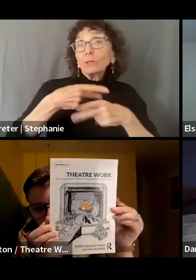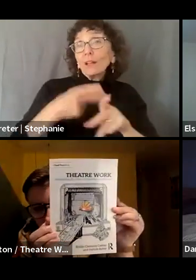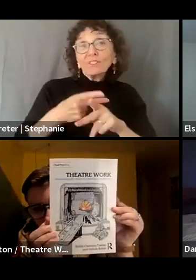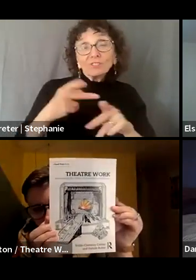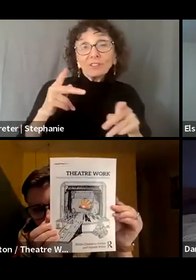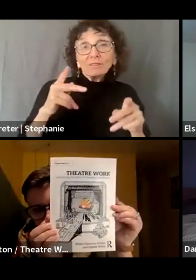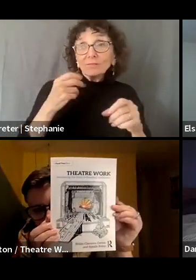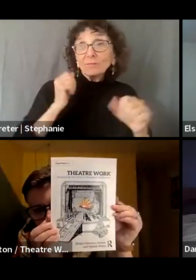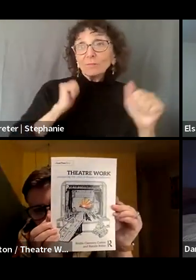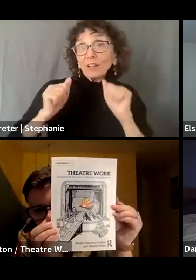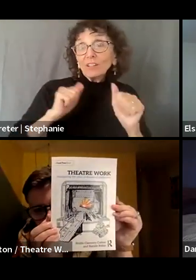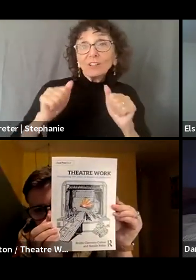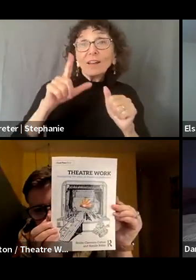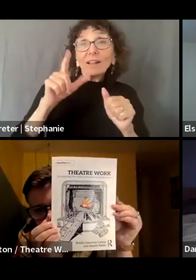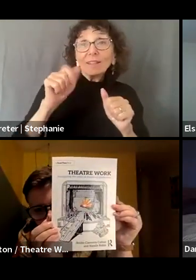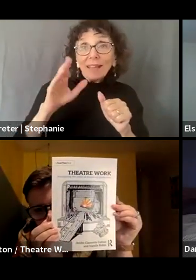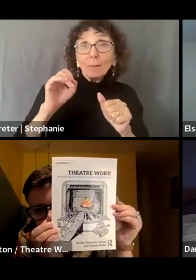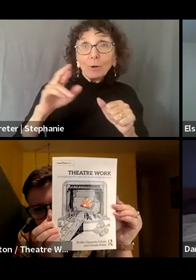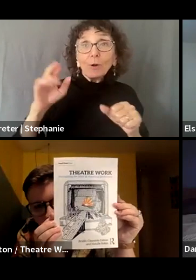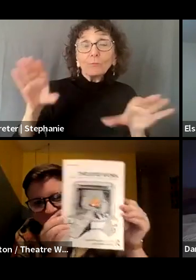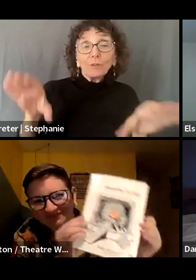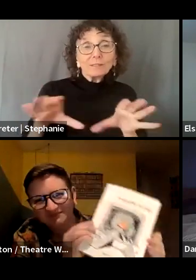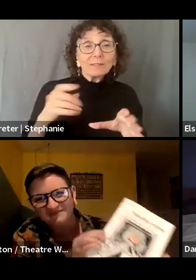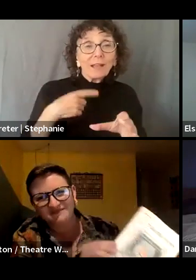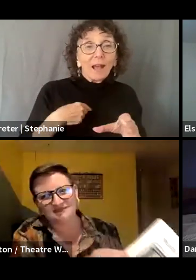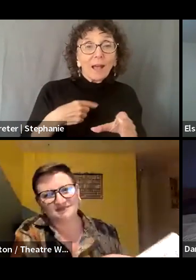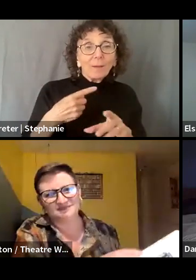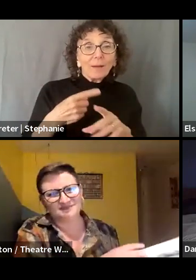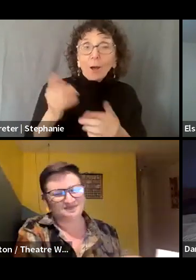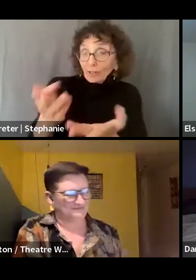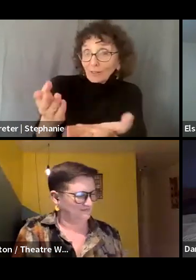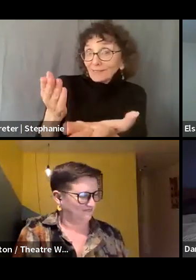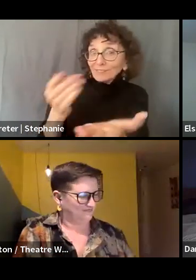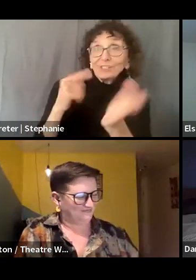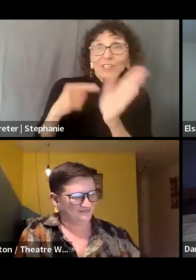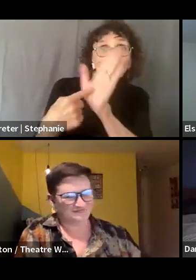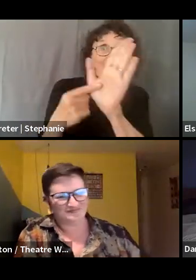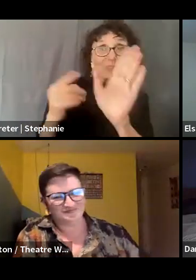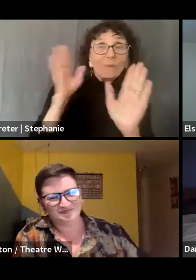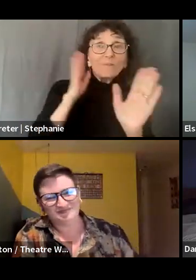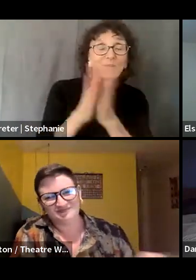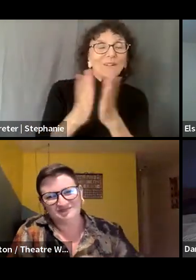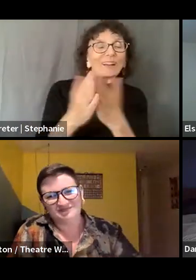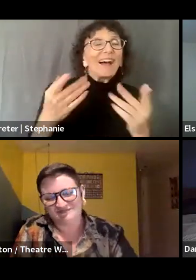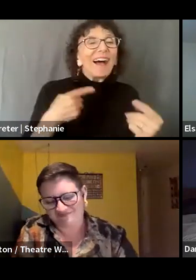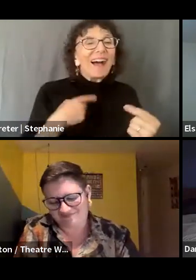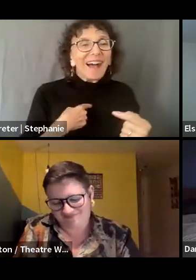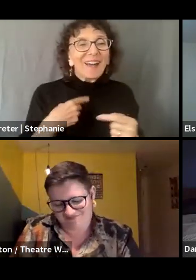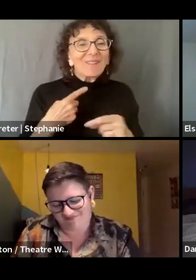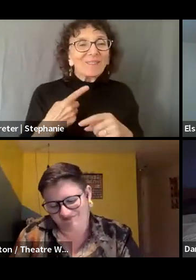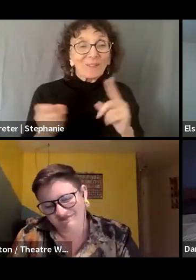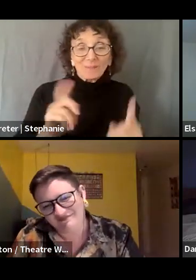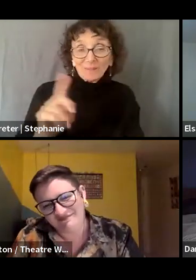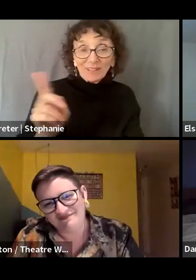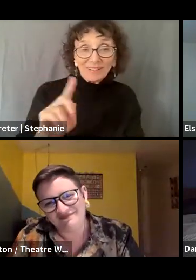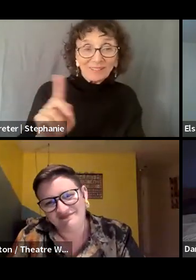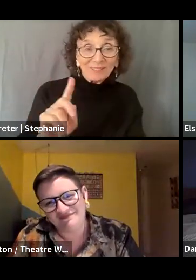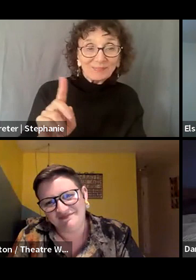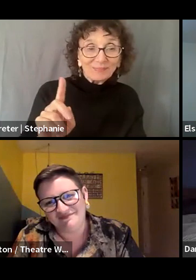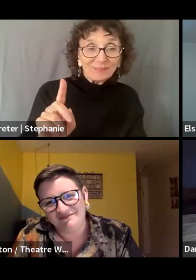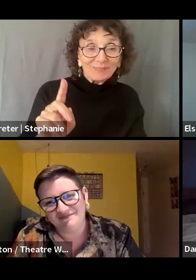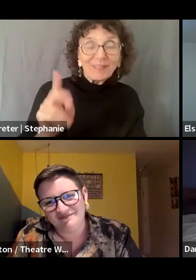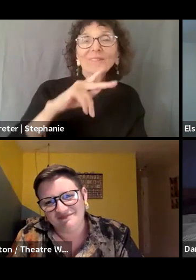I am based and zooming to you from, oh, look, there's a copy of the book. I'm based and zooming to you from, uh,